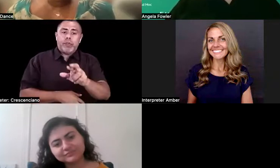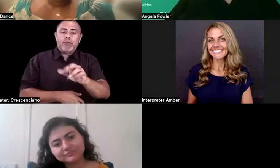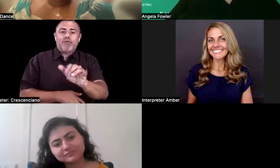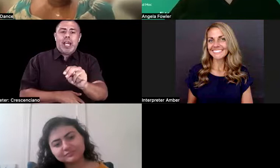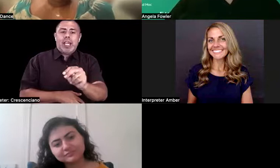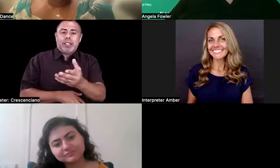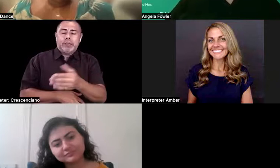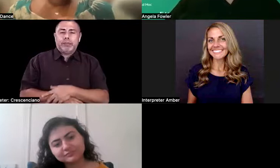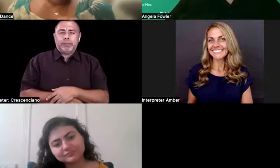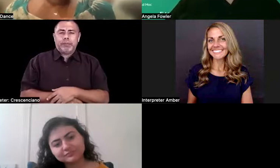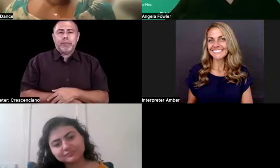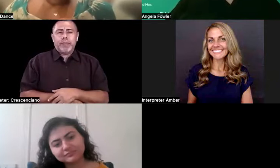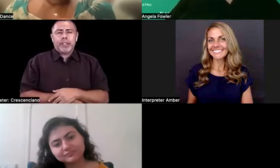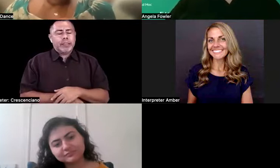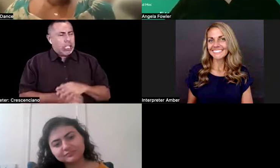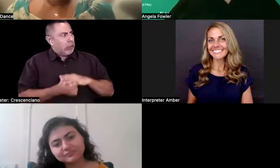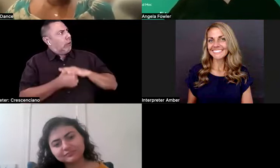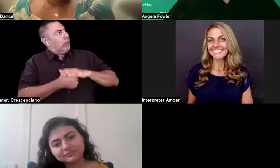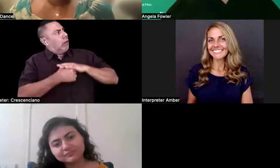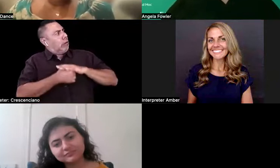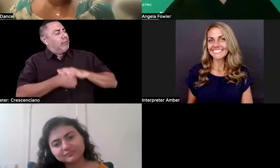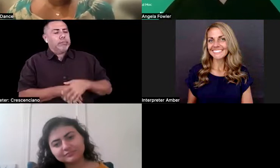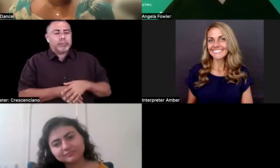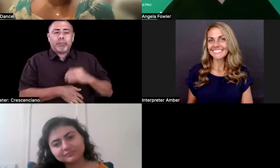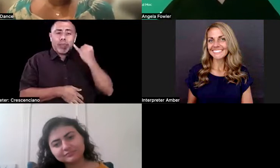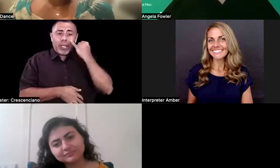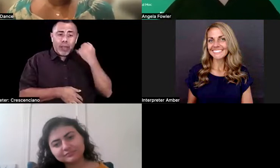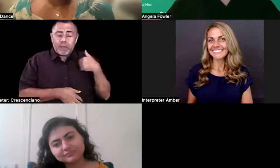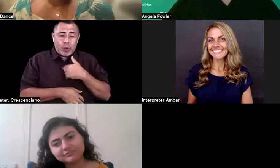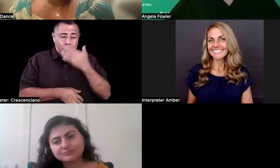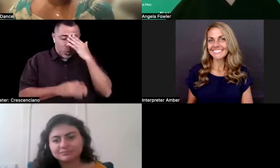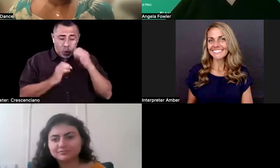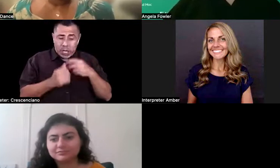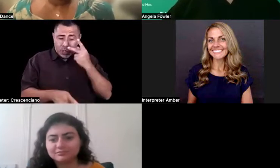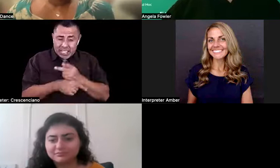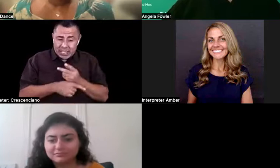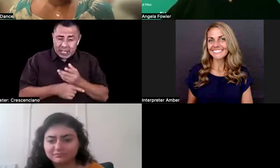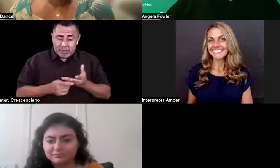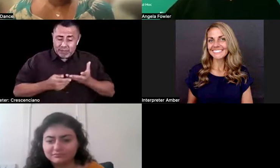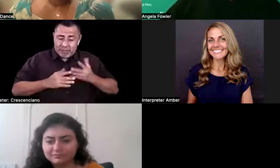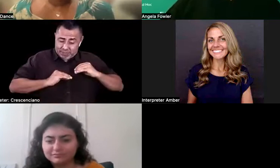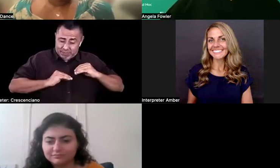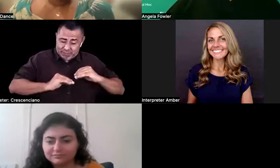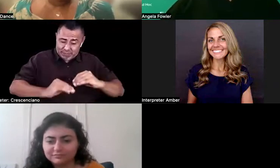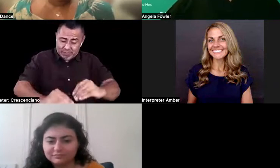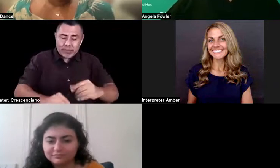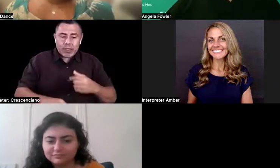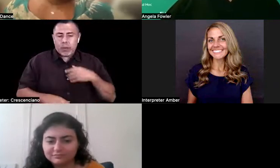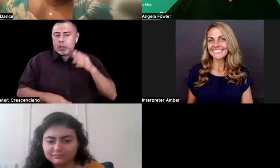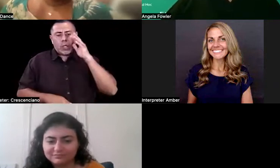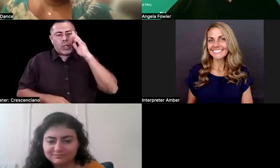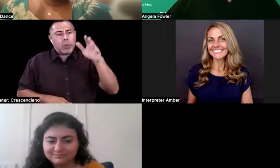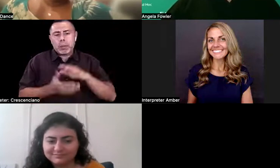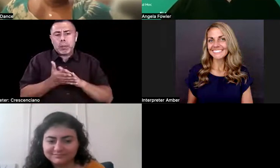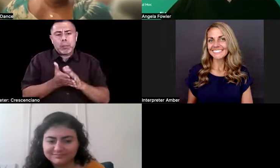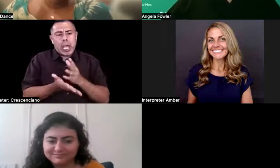Uh, the pressure's on. Um, I mean, if we knew how to keep the momentum, we would be putting ourselves out of business when it came to, like,